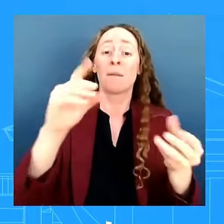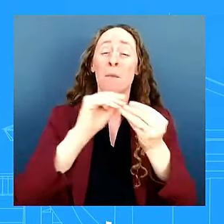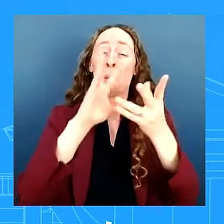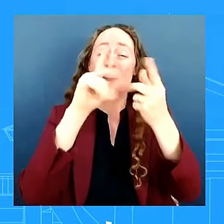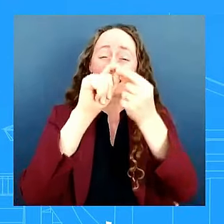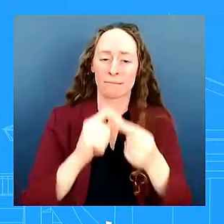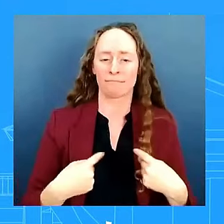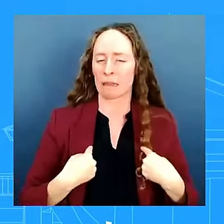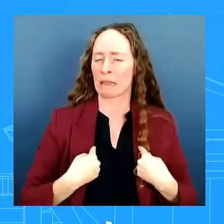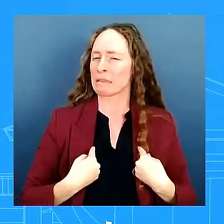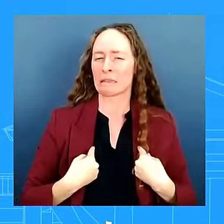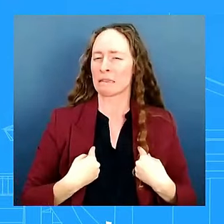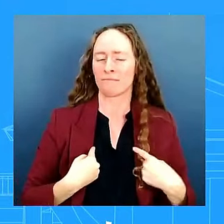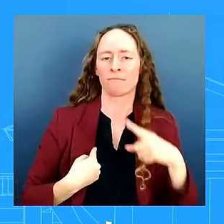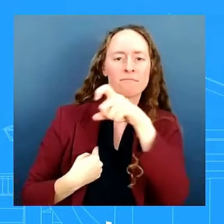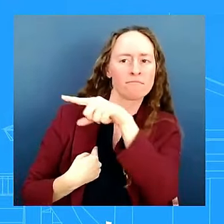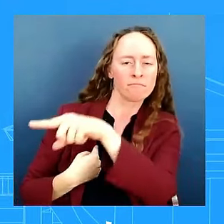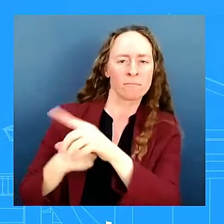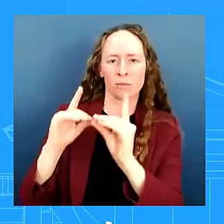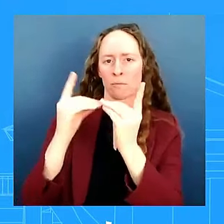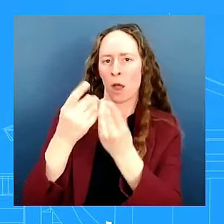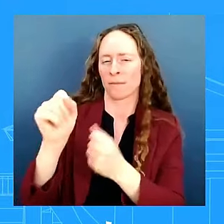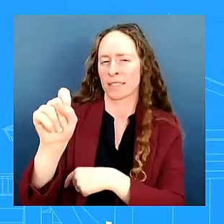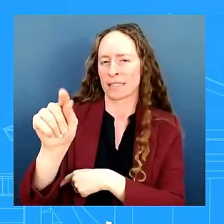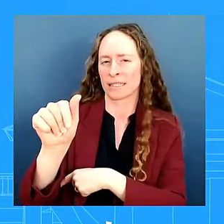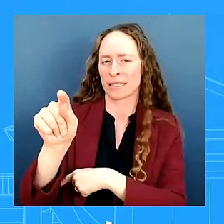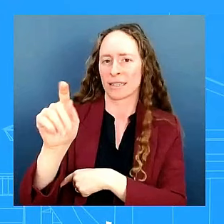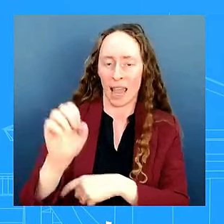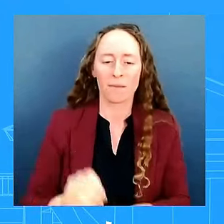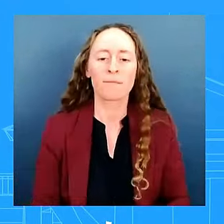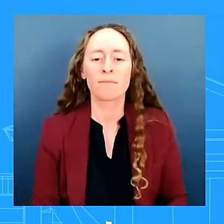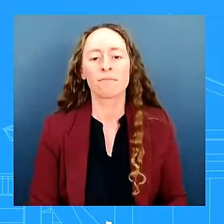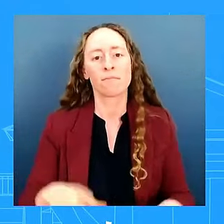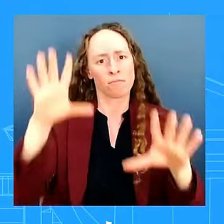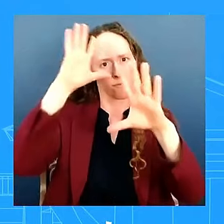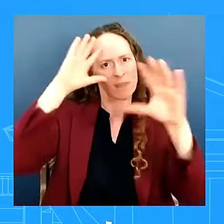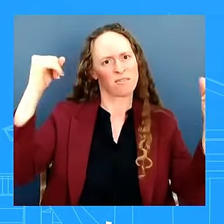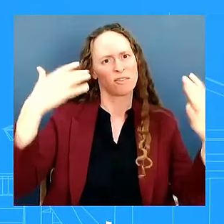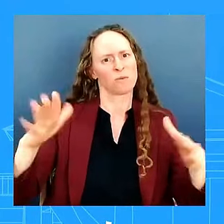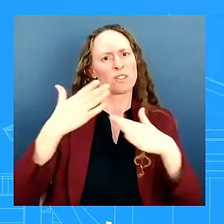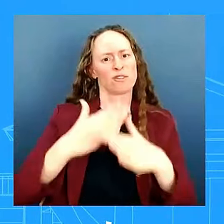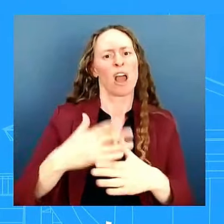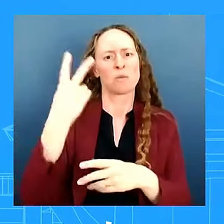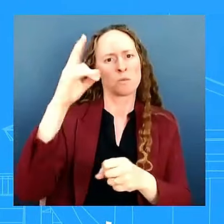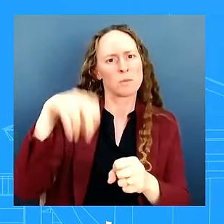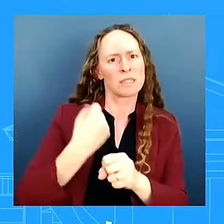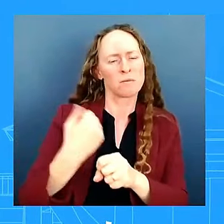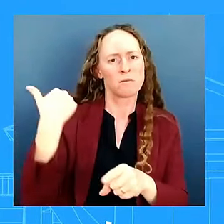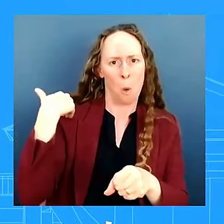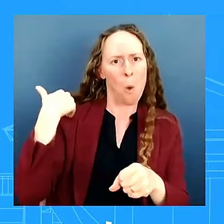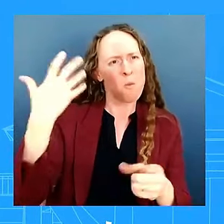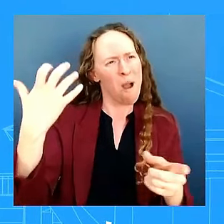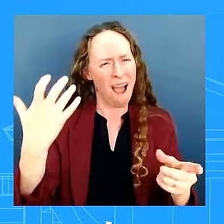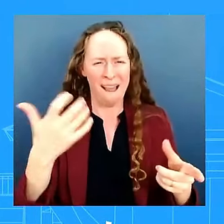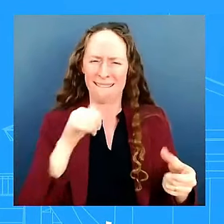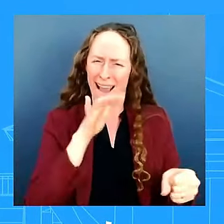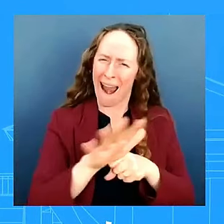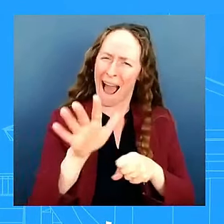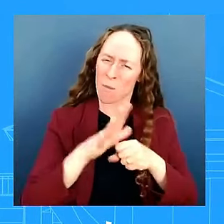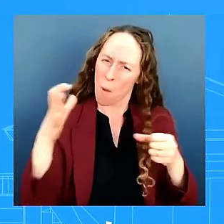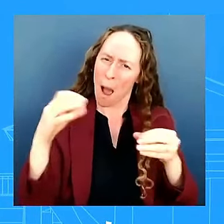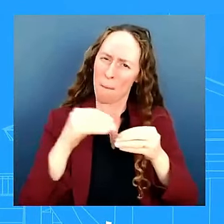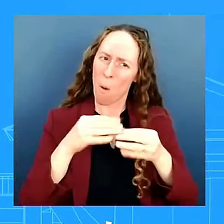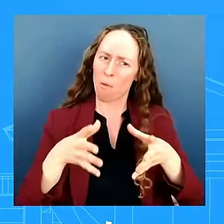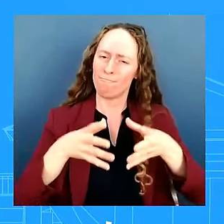commitment that you saw from this president two years ago uh coming uh at the at um back then uh the um the venture